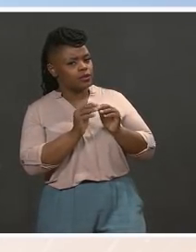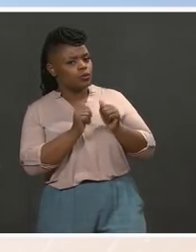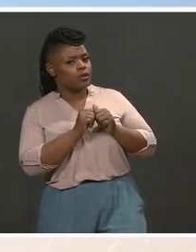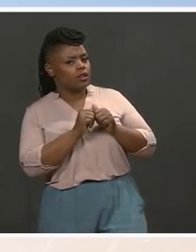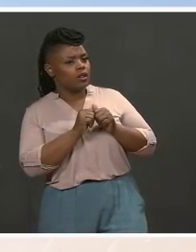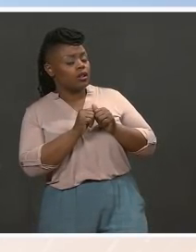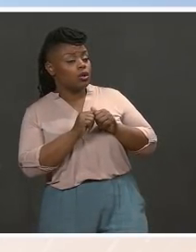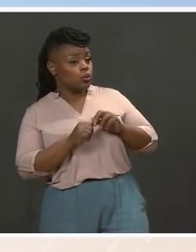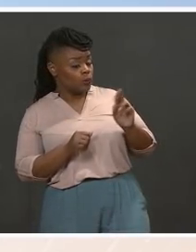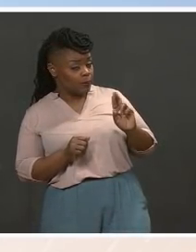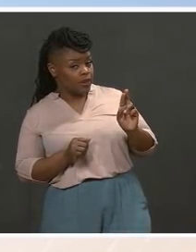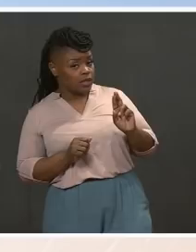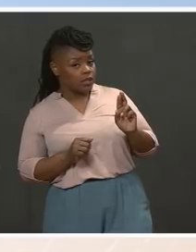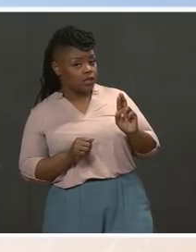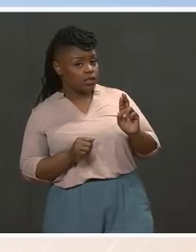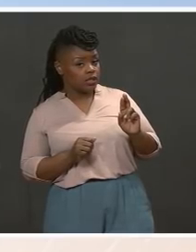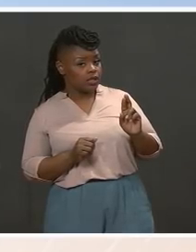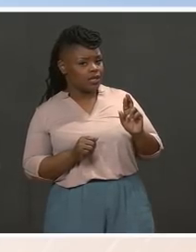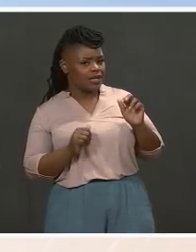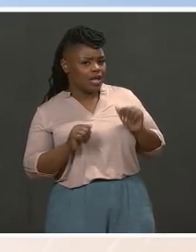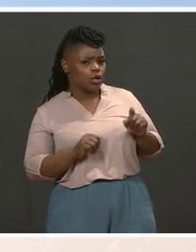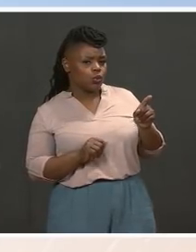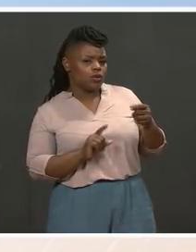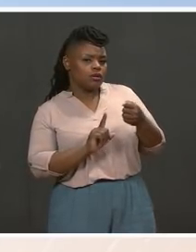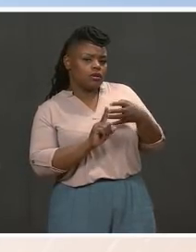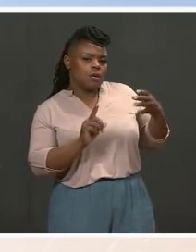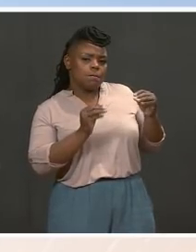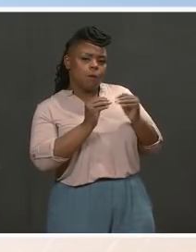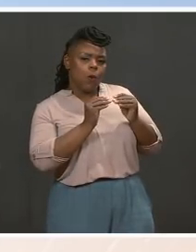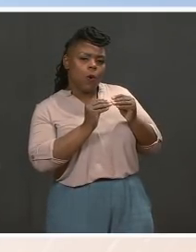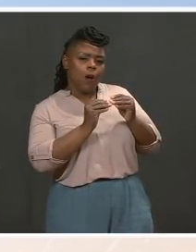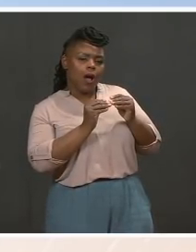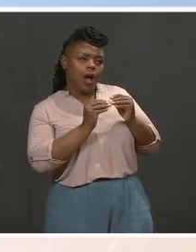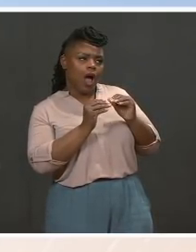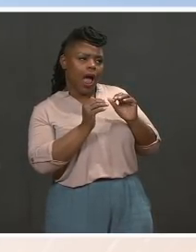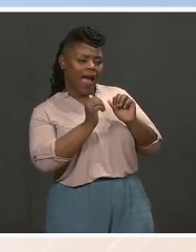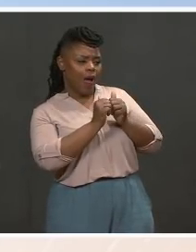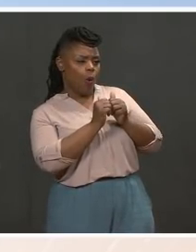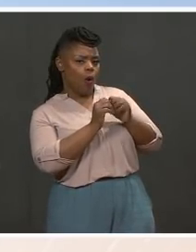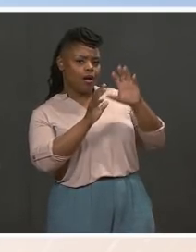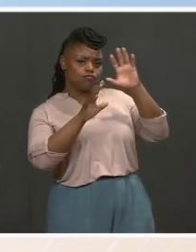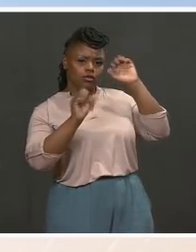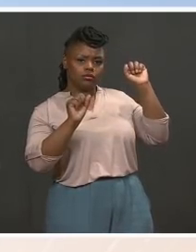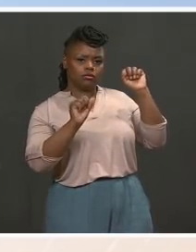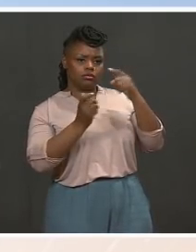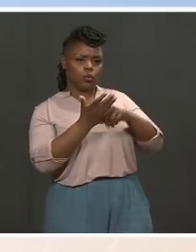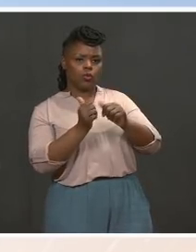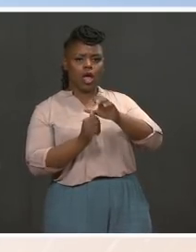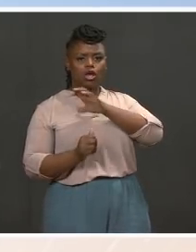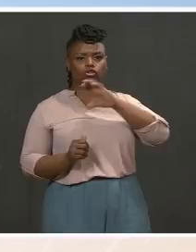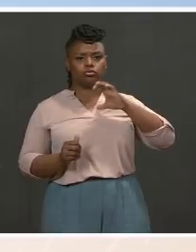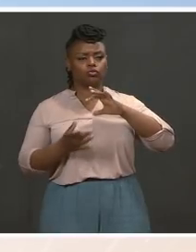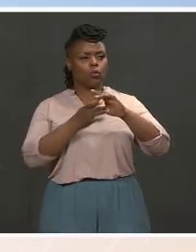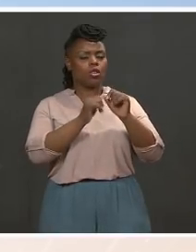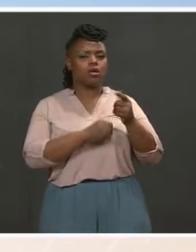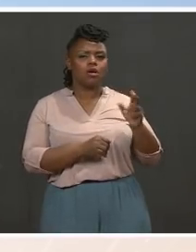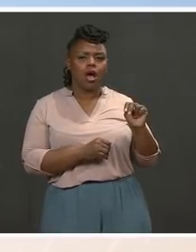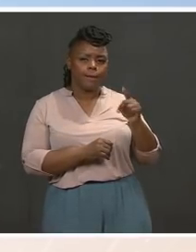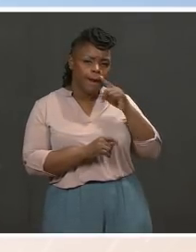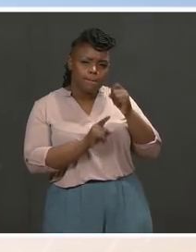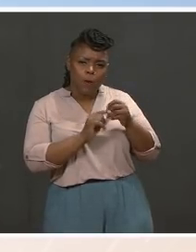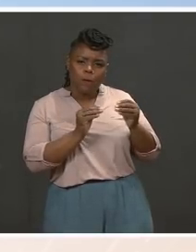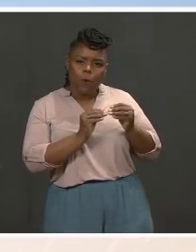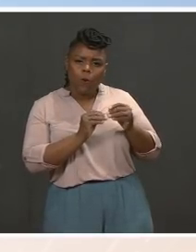the President's engagement with Congress on gun legislation specifically. Does he plan to have a bipartisan meeting on that at the White House?